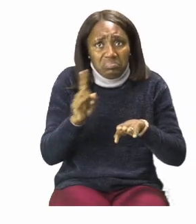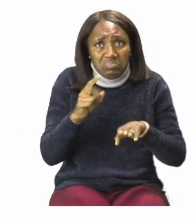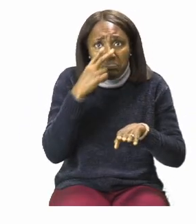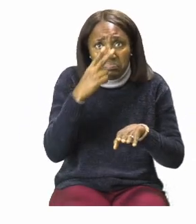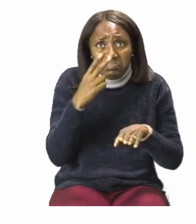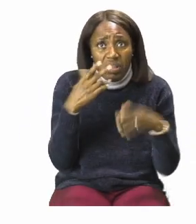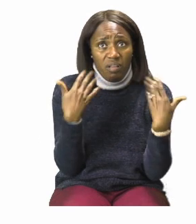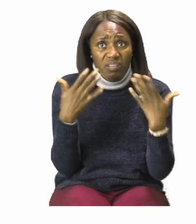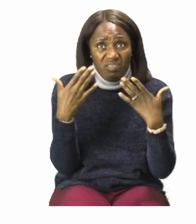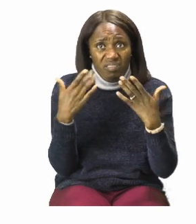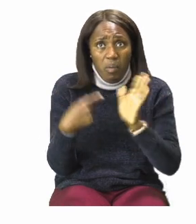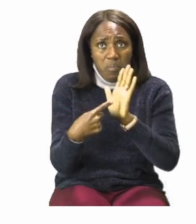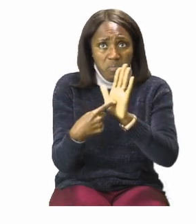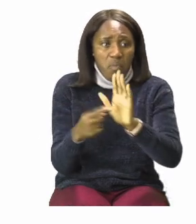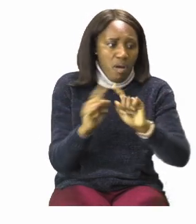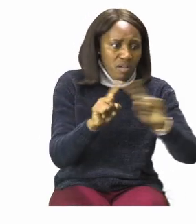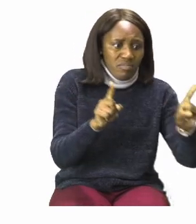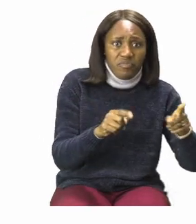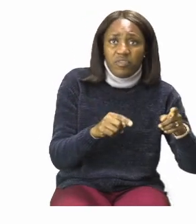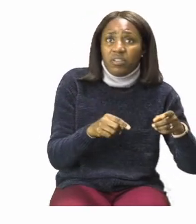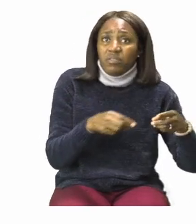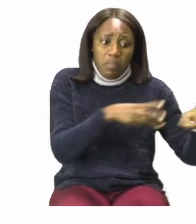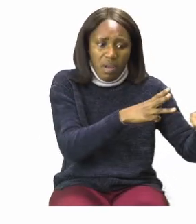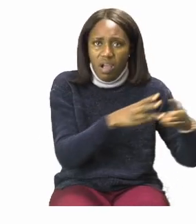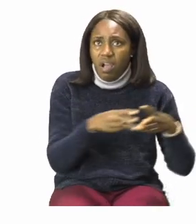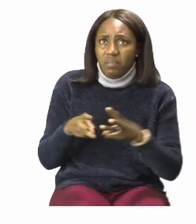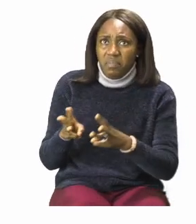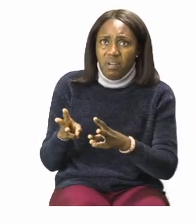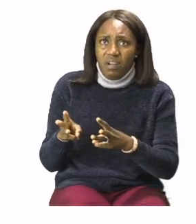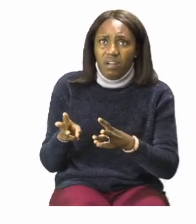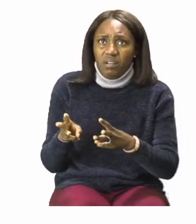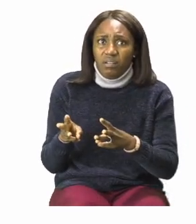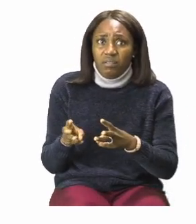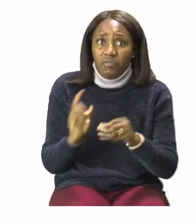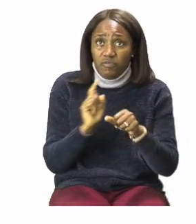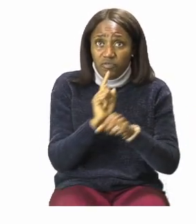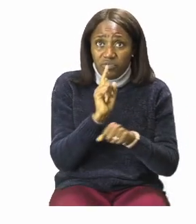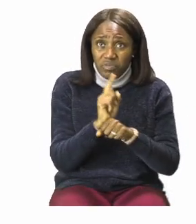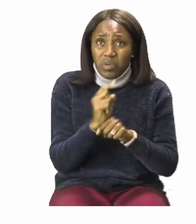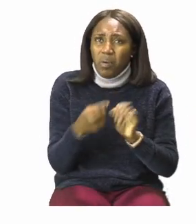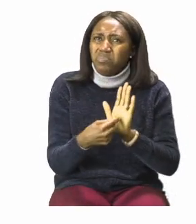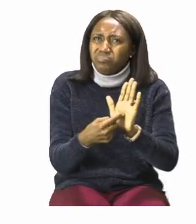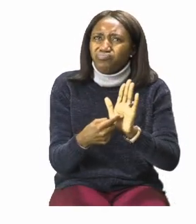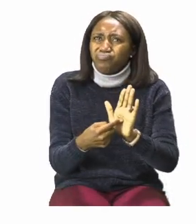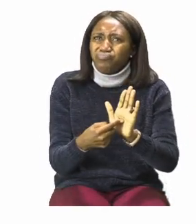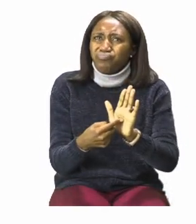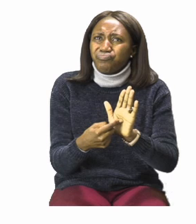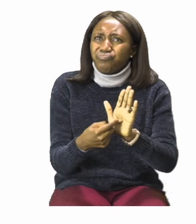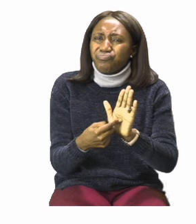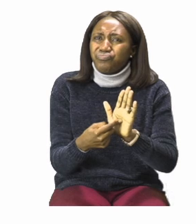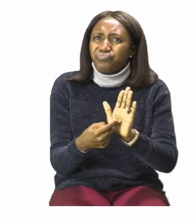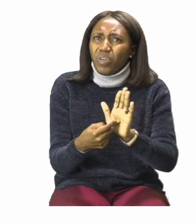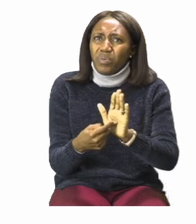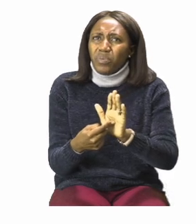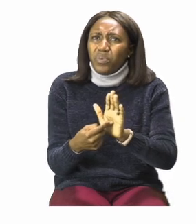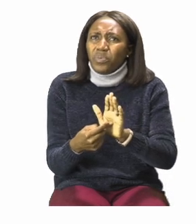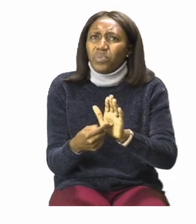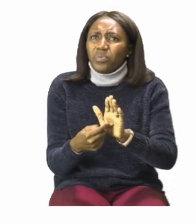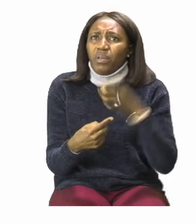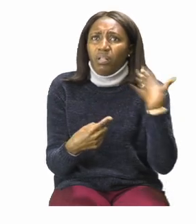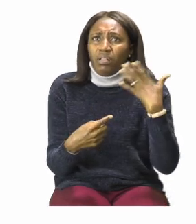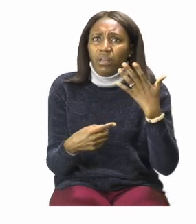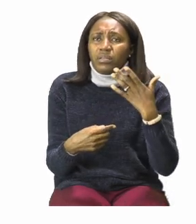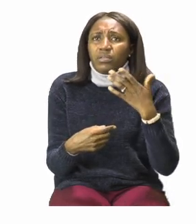moving in different ways. The first one is showing his hand stretched out to the left.